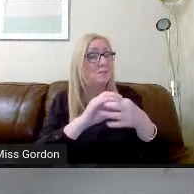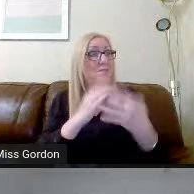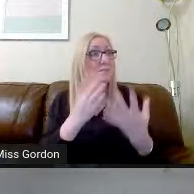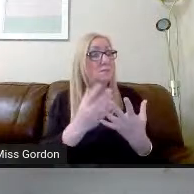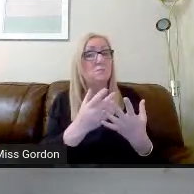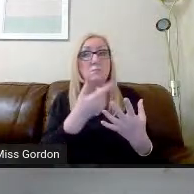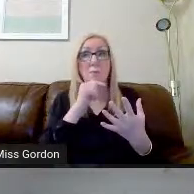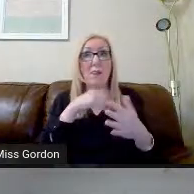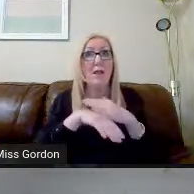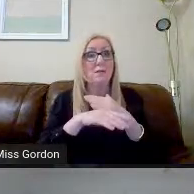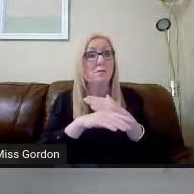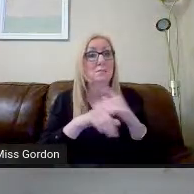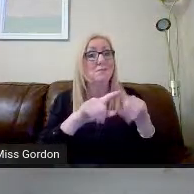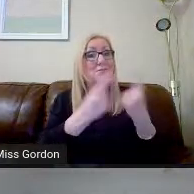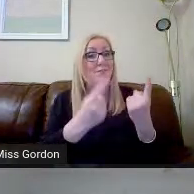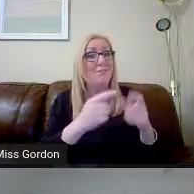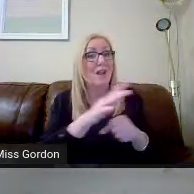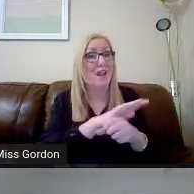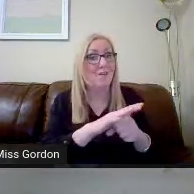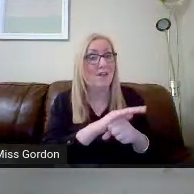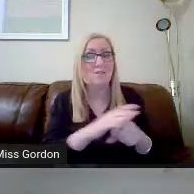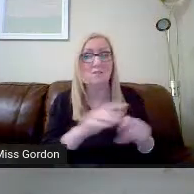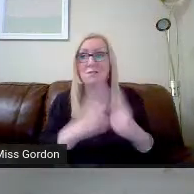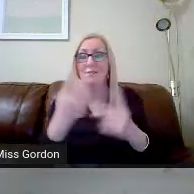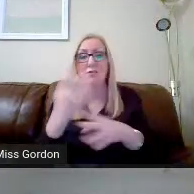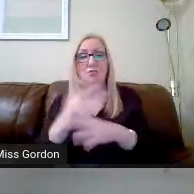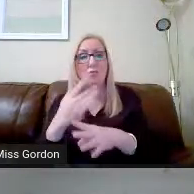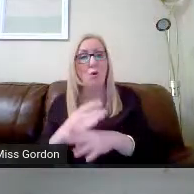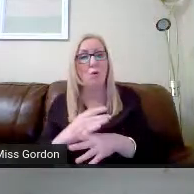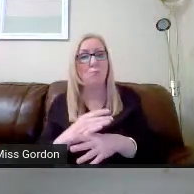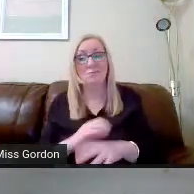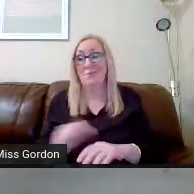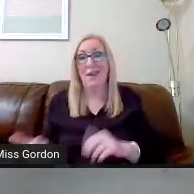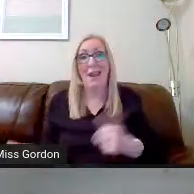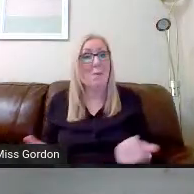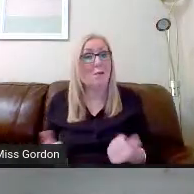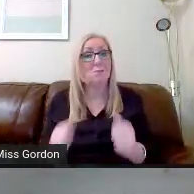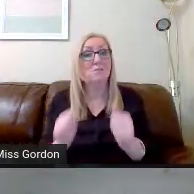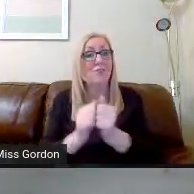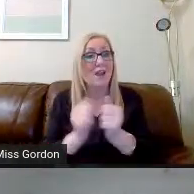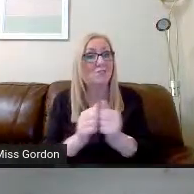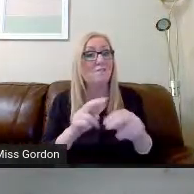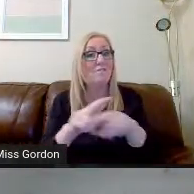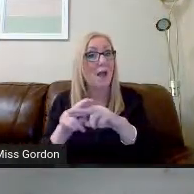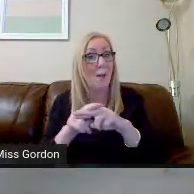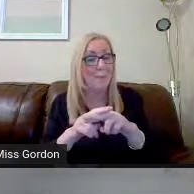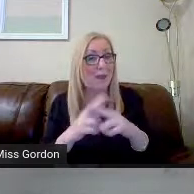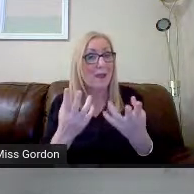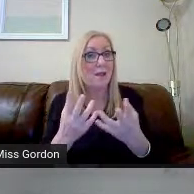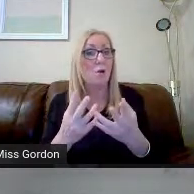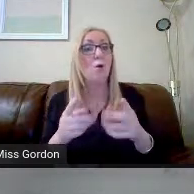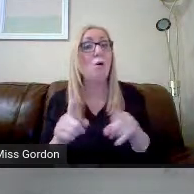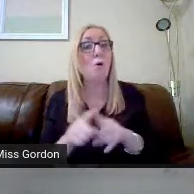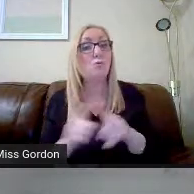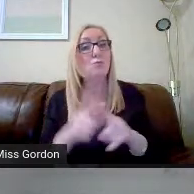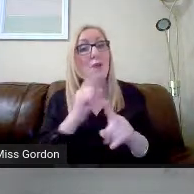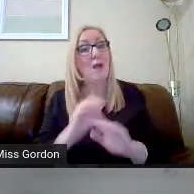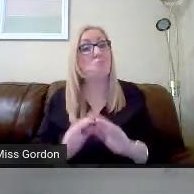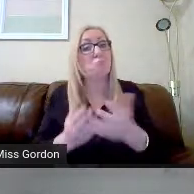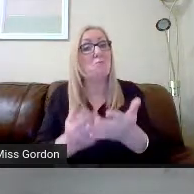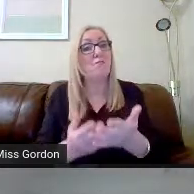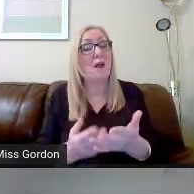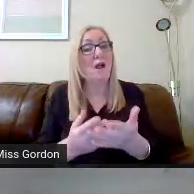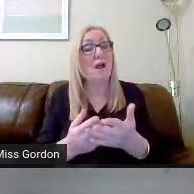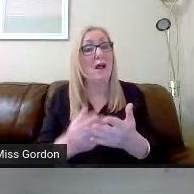jobs, next door neighbours, friends of the family can also offer advice and support.